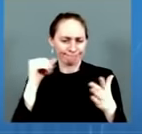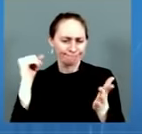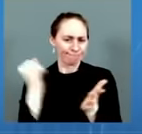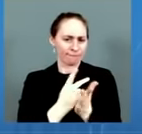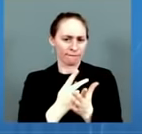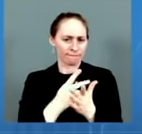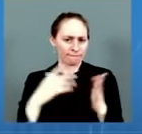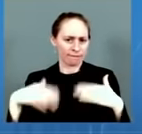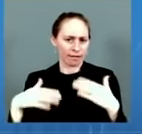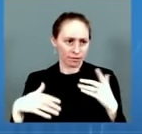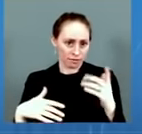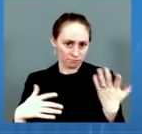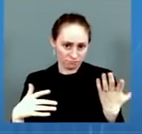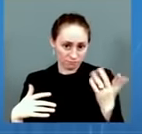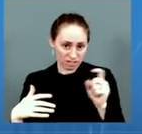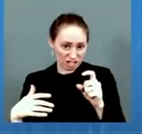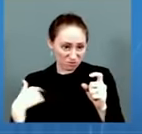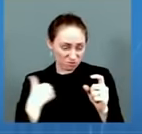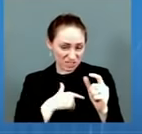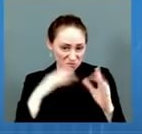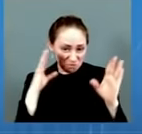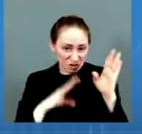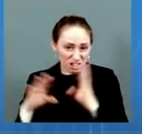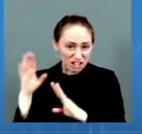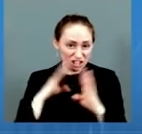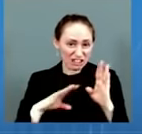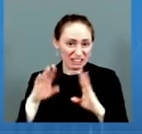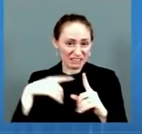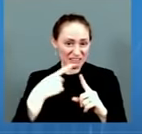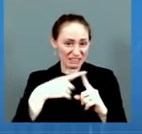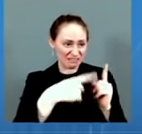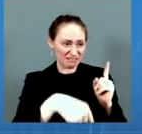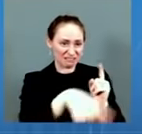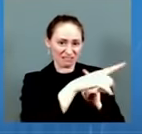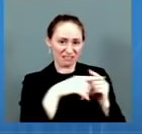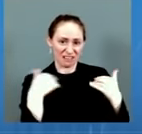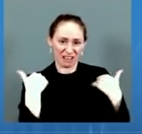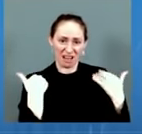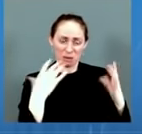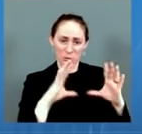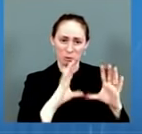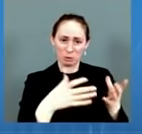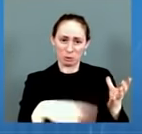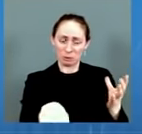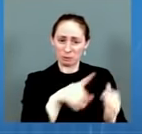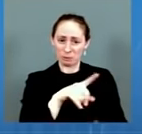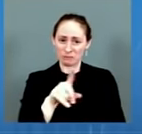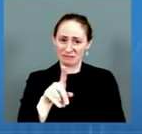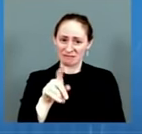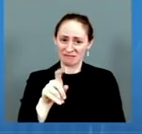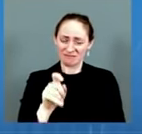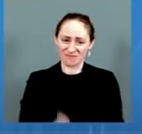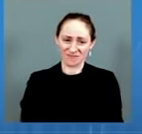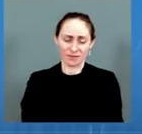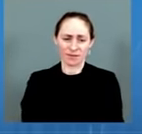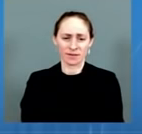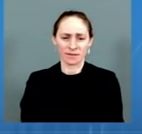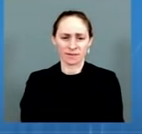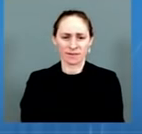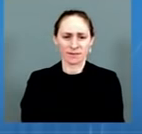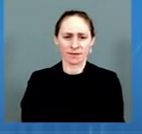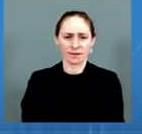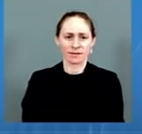has protection against Omicron? And also, is there any cause for concern that children ages 5 to 11 who are being administered the first round of vaccines